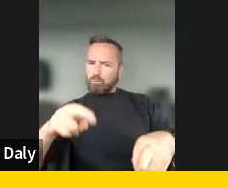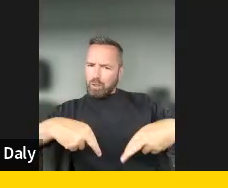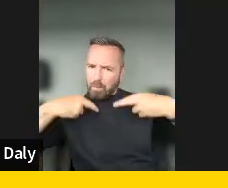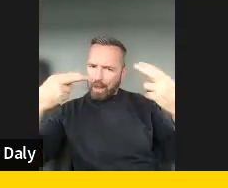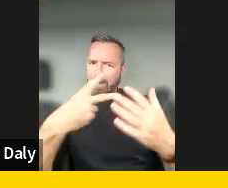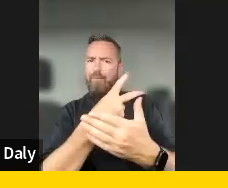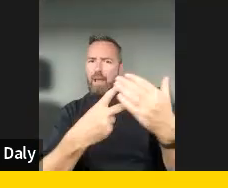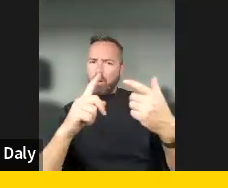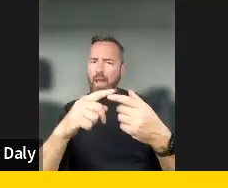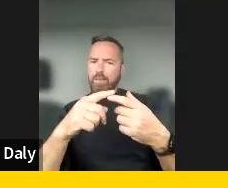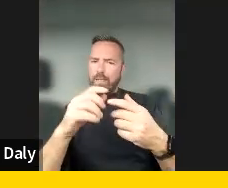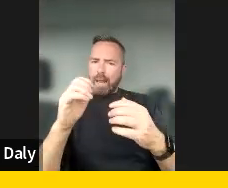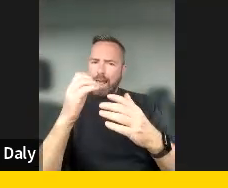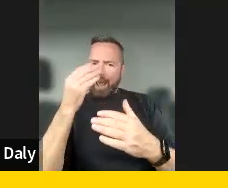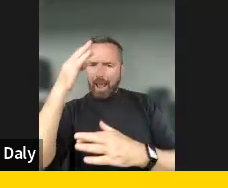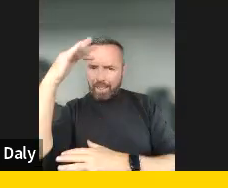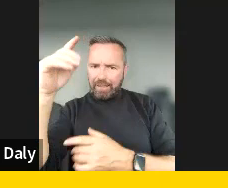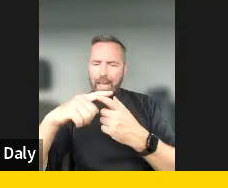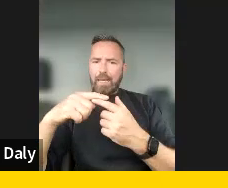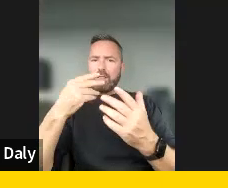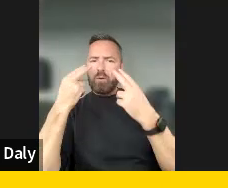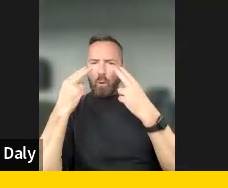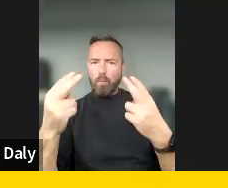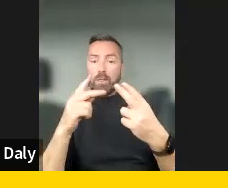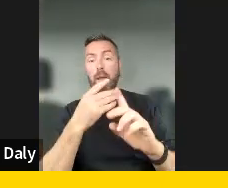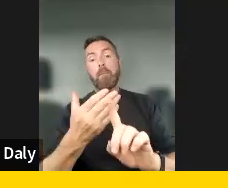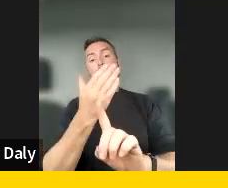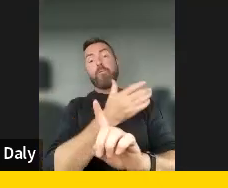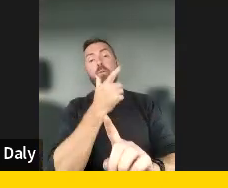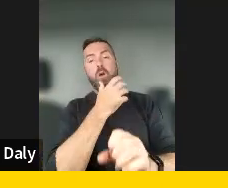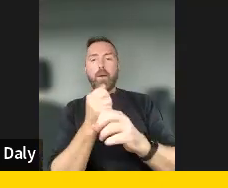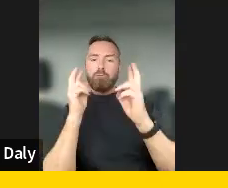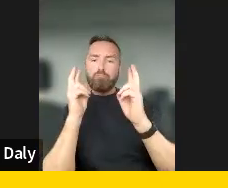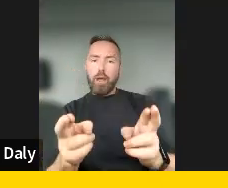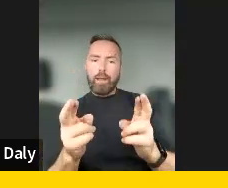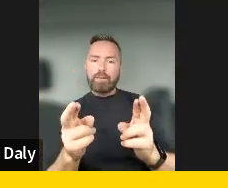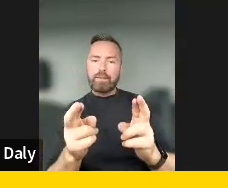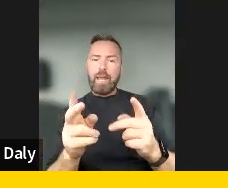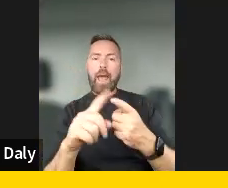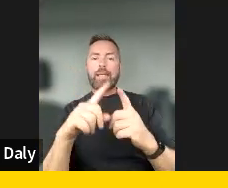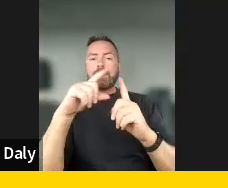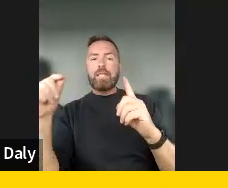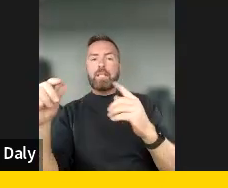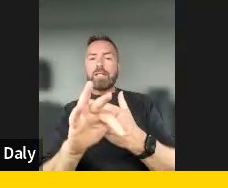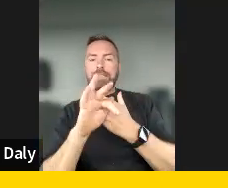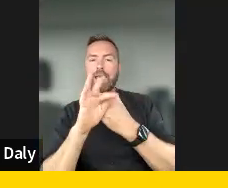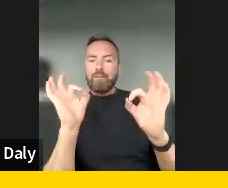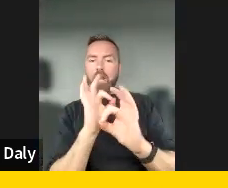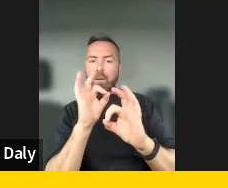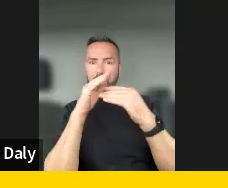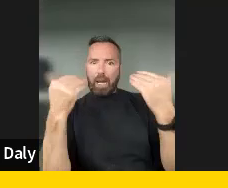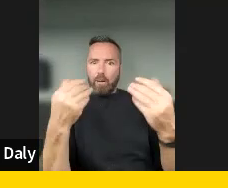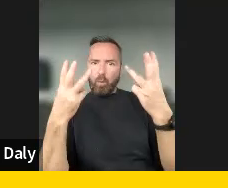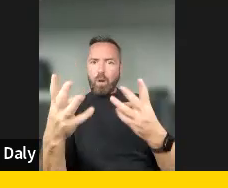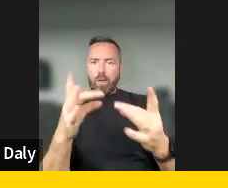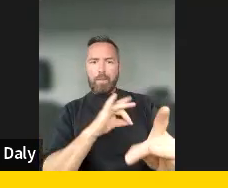the digital space. So while in the previous section, we talked about the rights, uh, in digital safeguards, we, we want to make sure that there